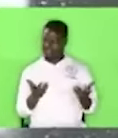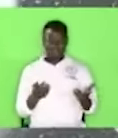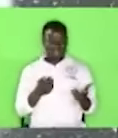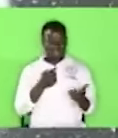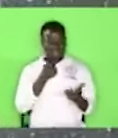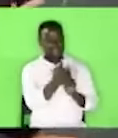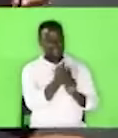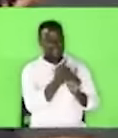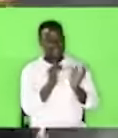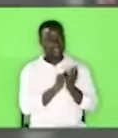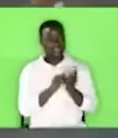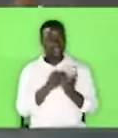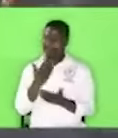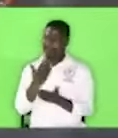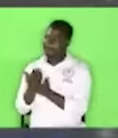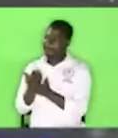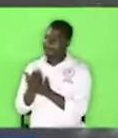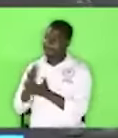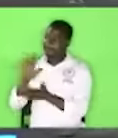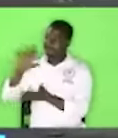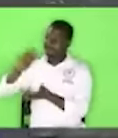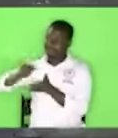again, also for five minutes.